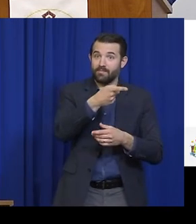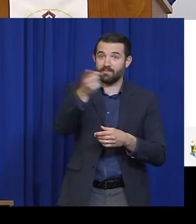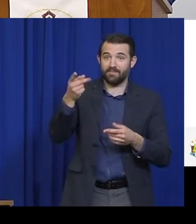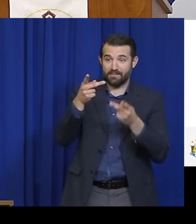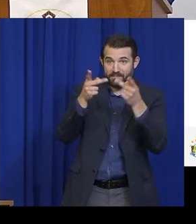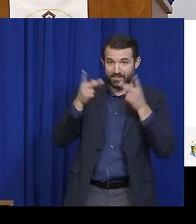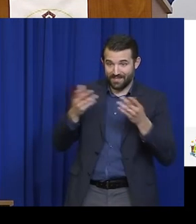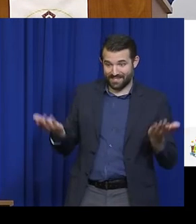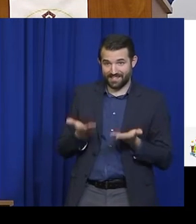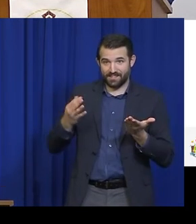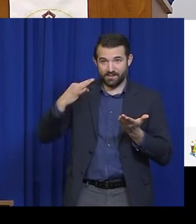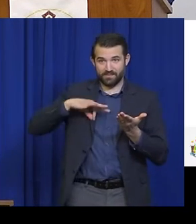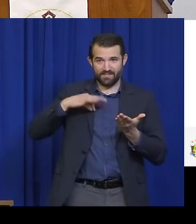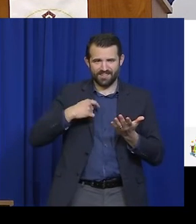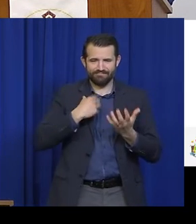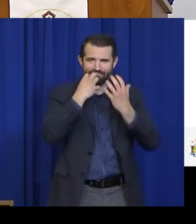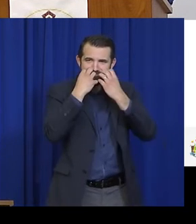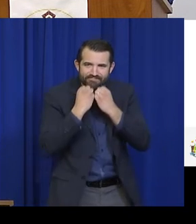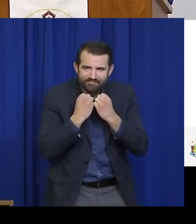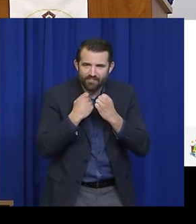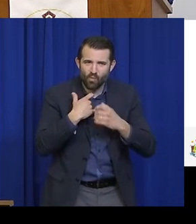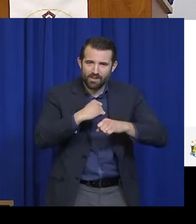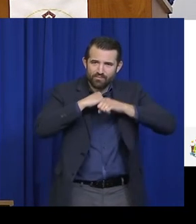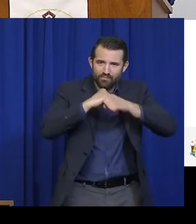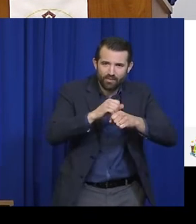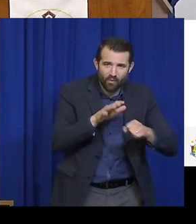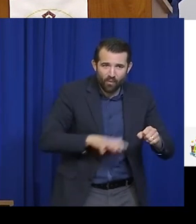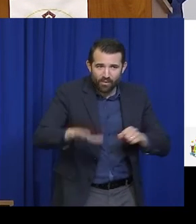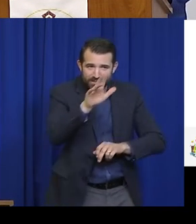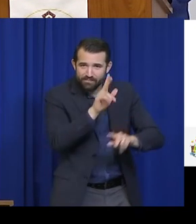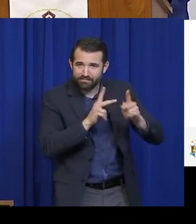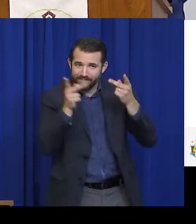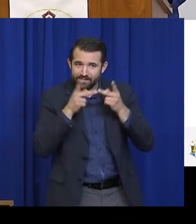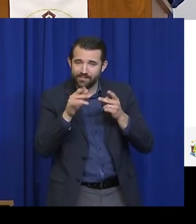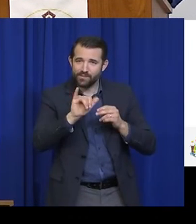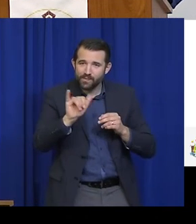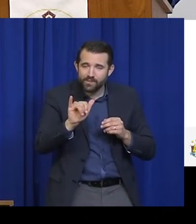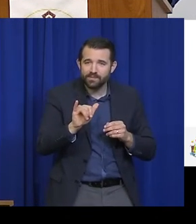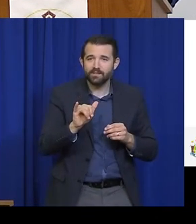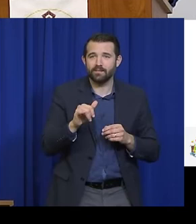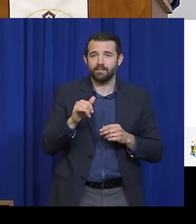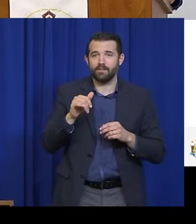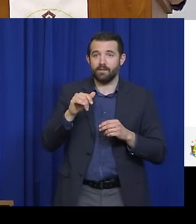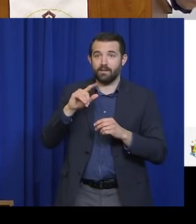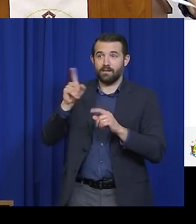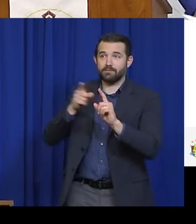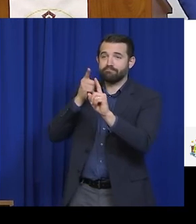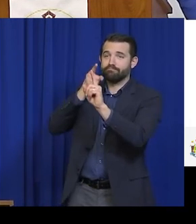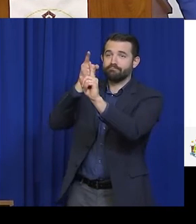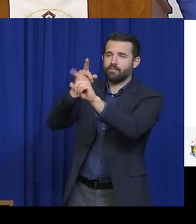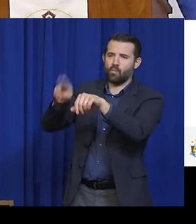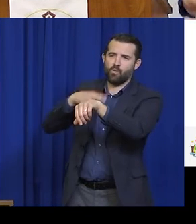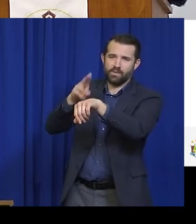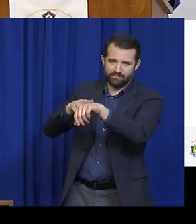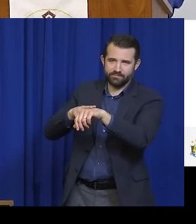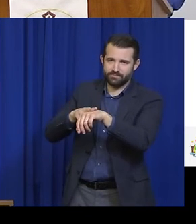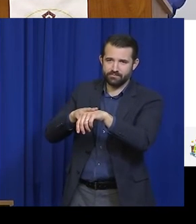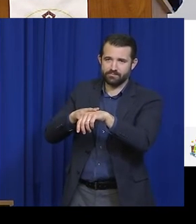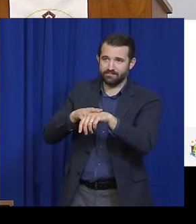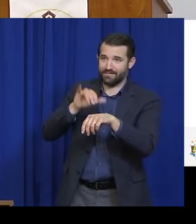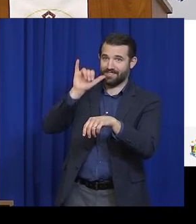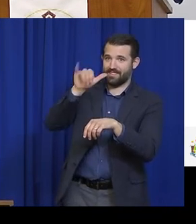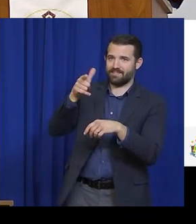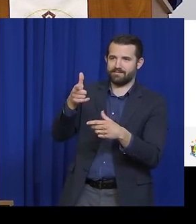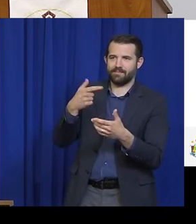and the state we call home within the new normal that requires us to do things in new and unusual